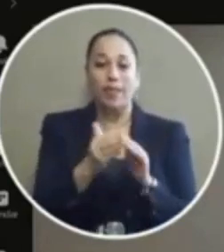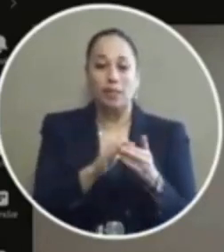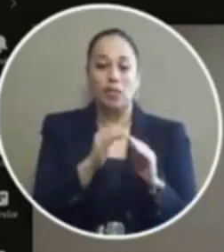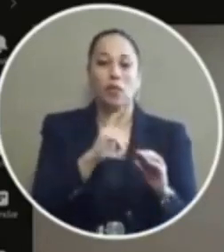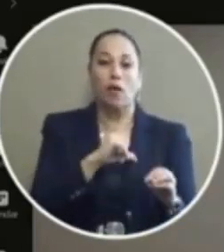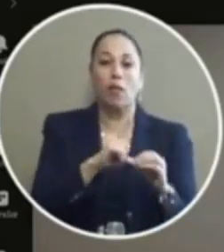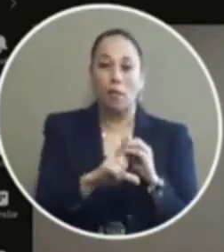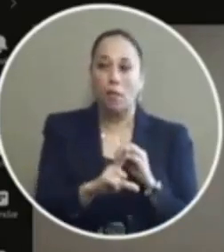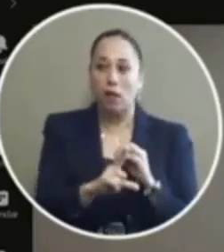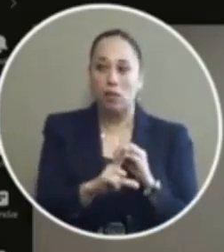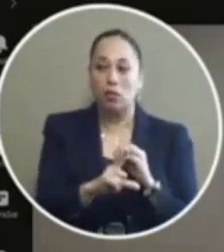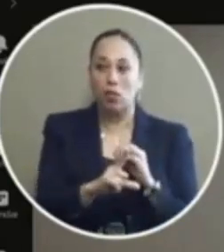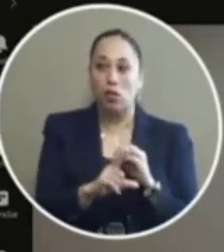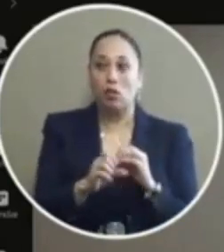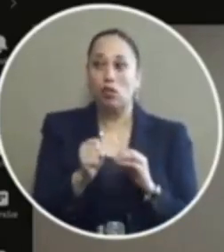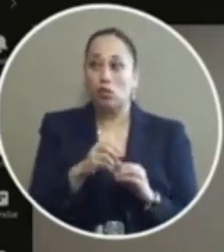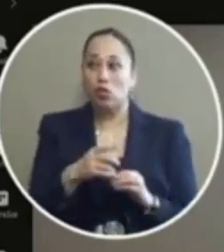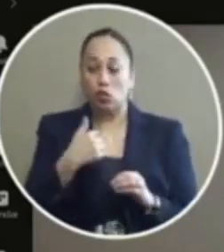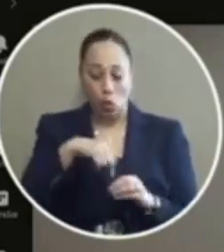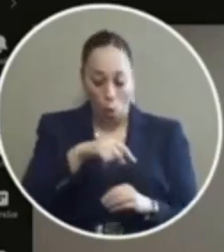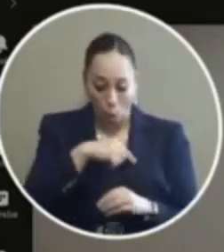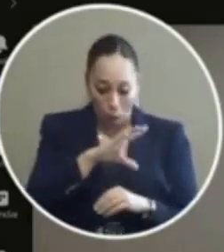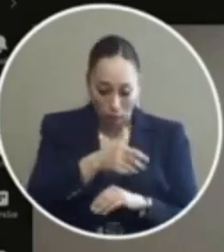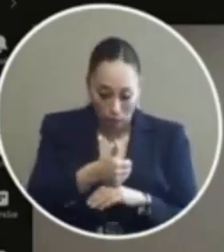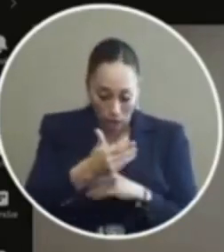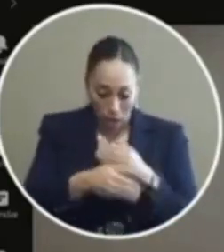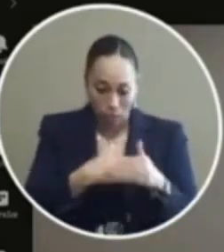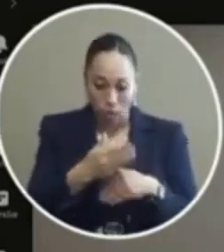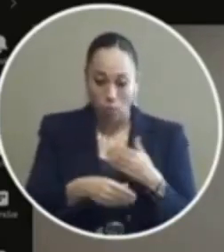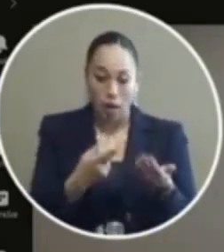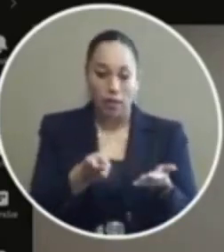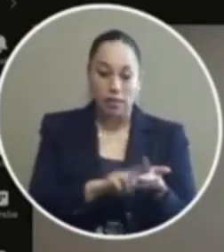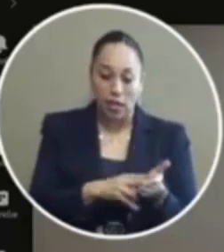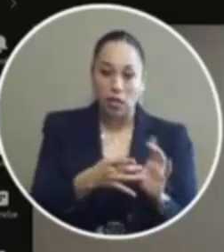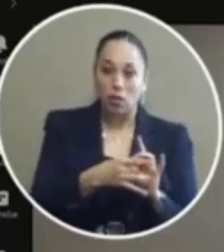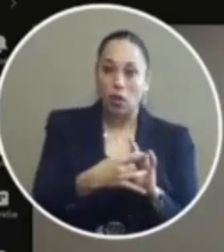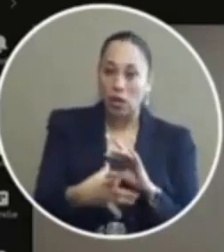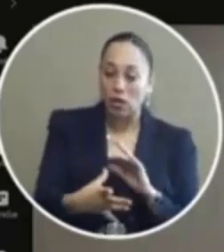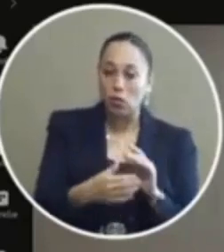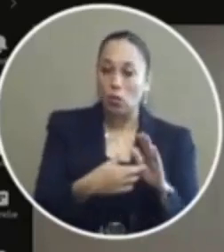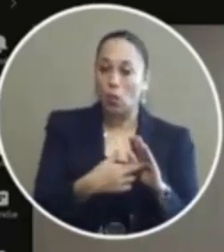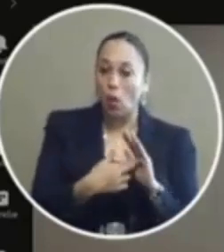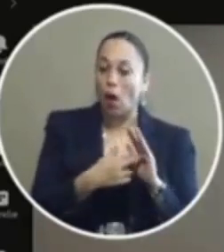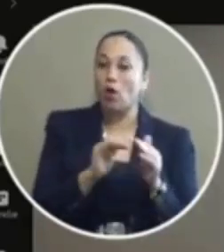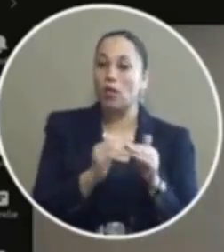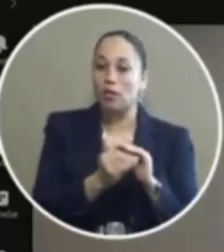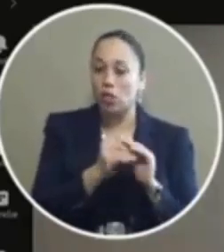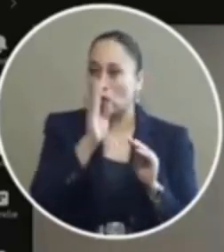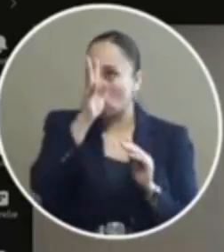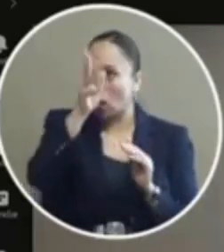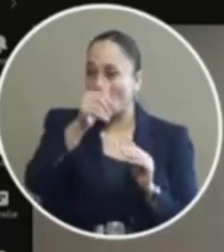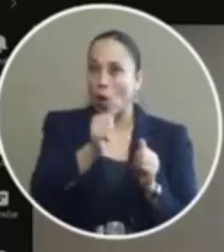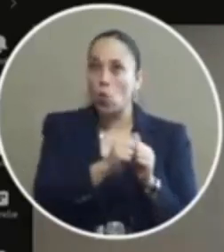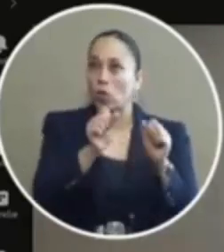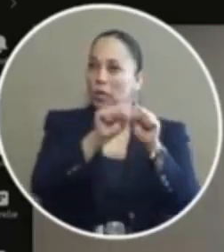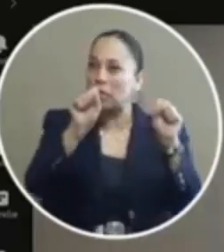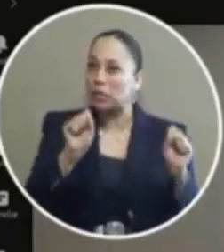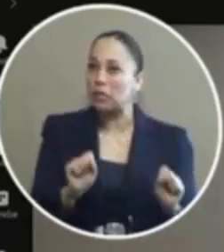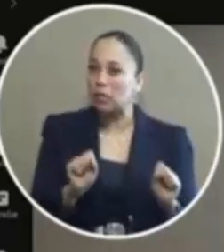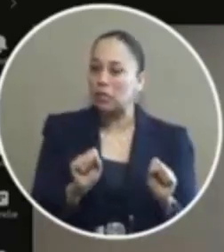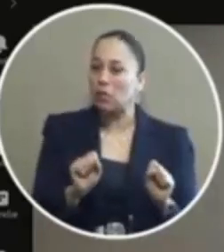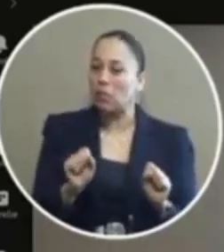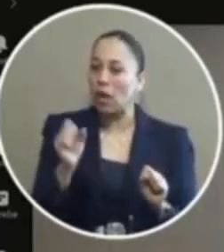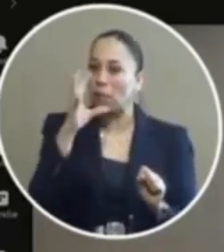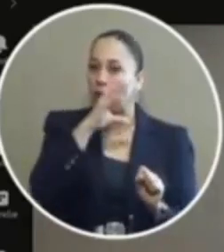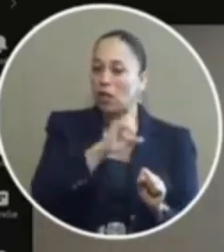Paso and so we know this process and sight release will require the city to come up with a system that I assume